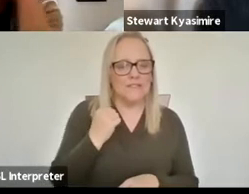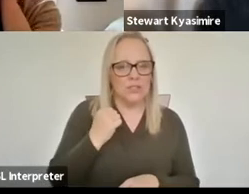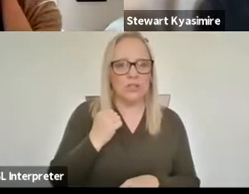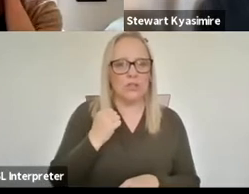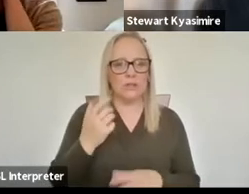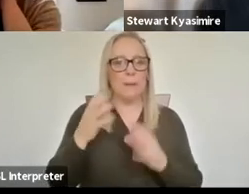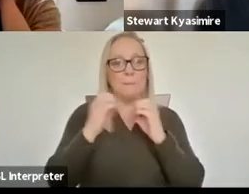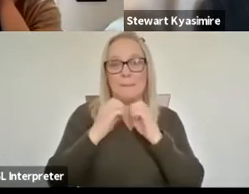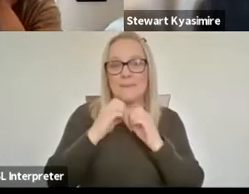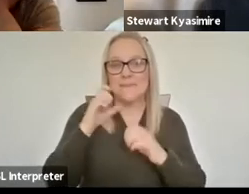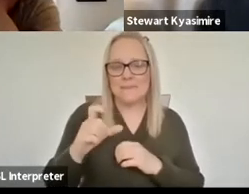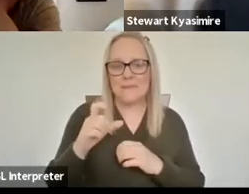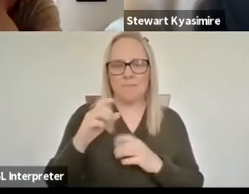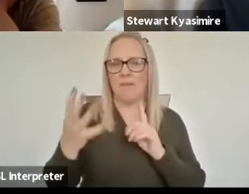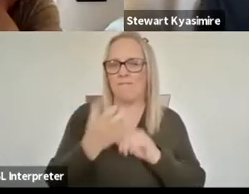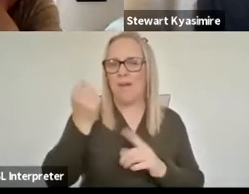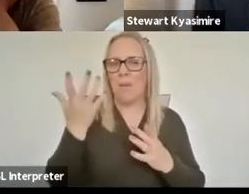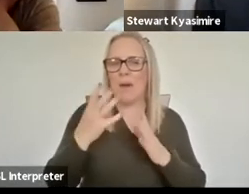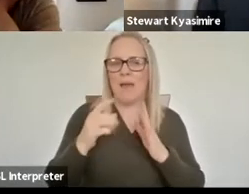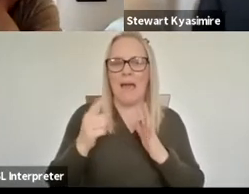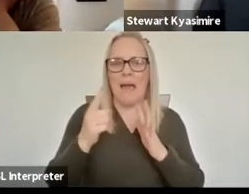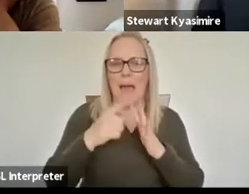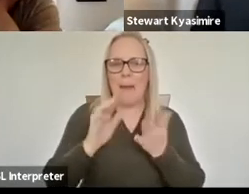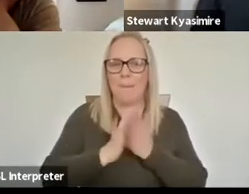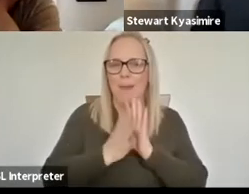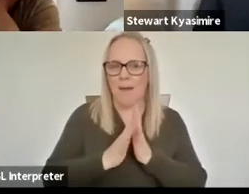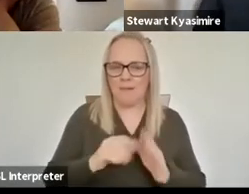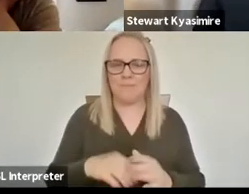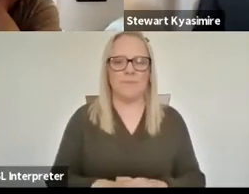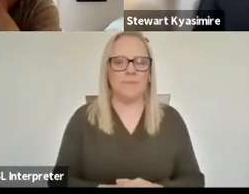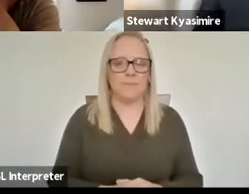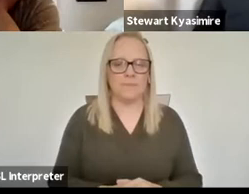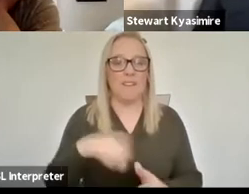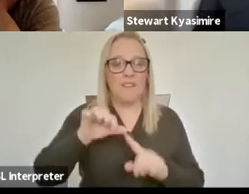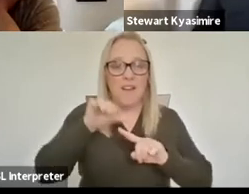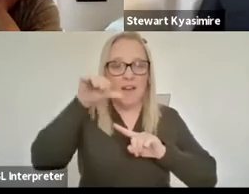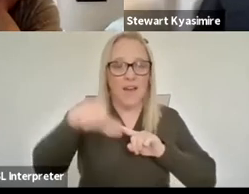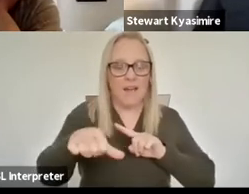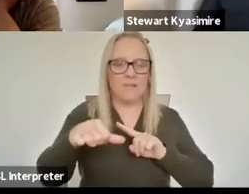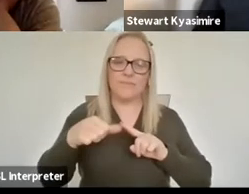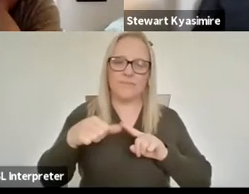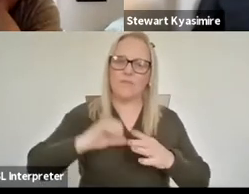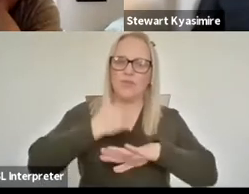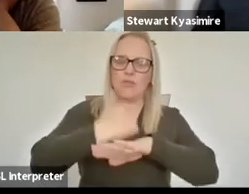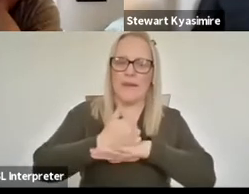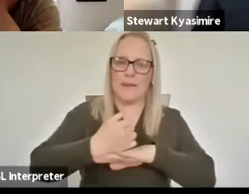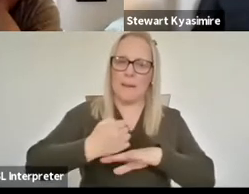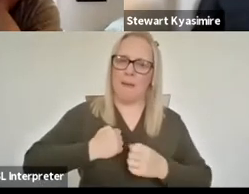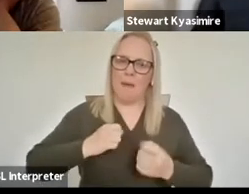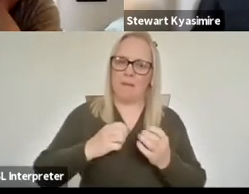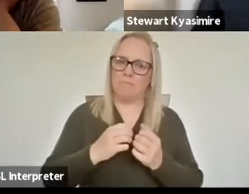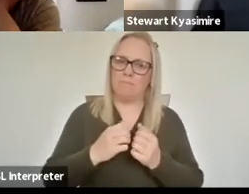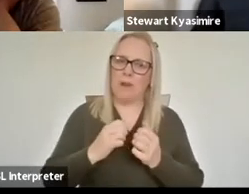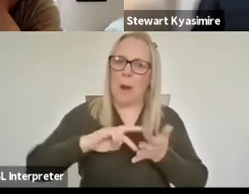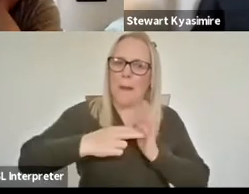BBC iPlayer following that I then started my own production company Create anything and it's the first